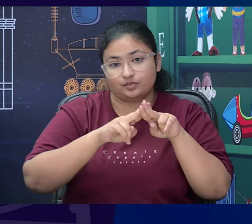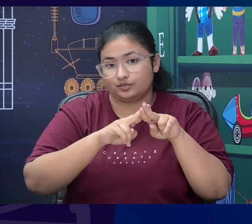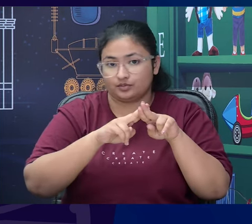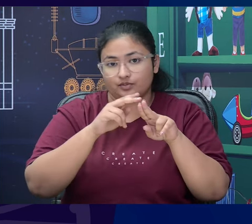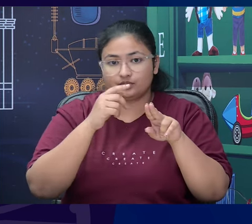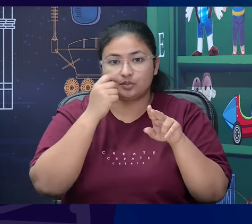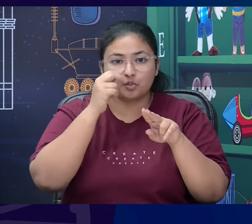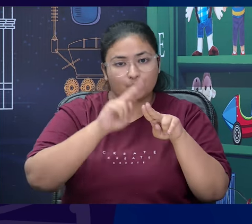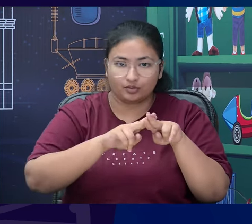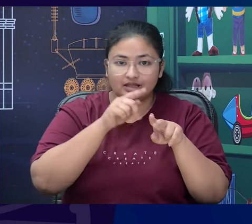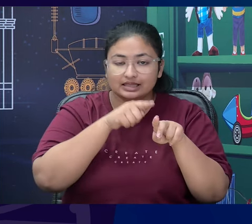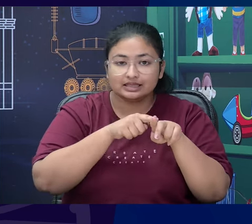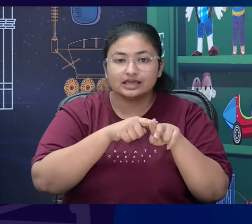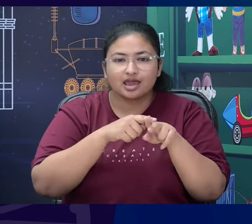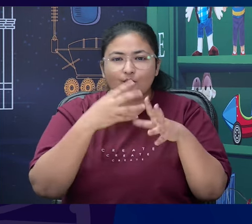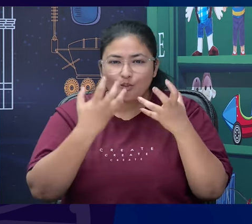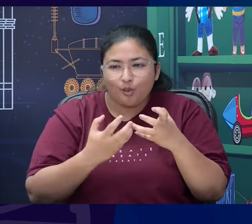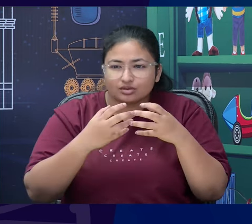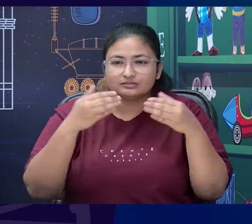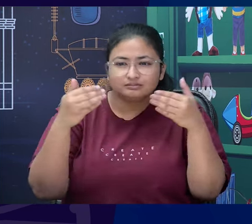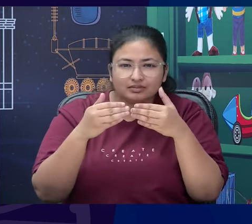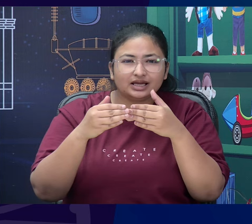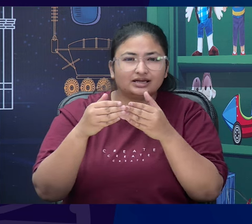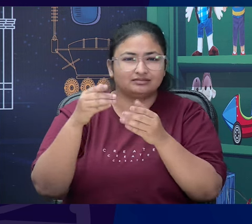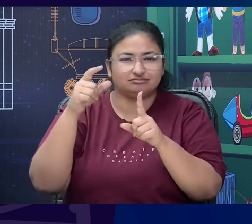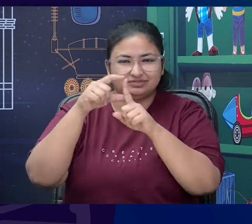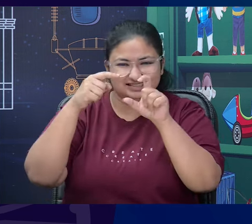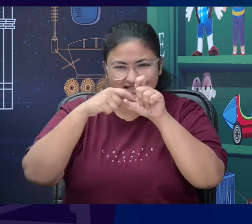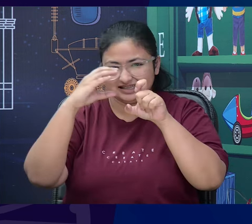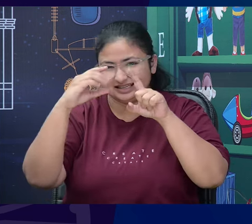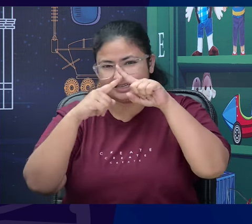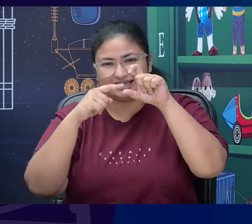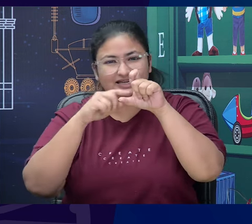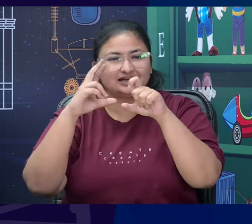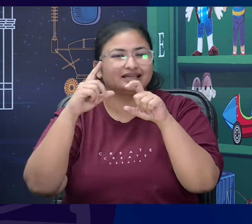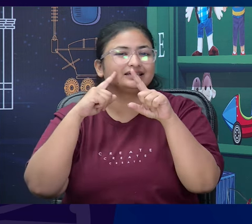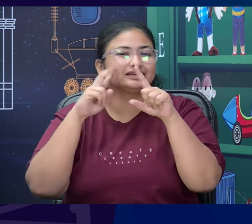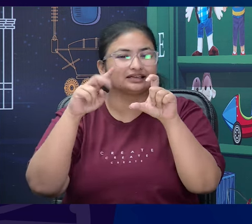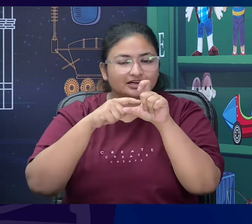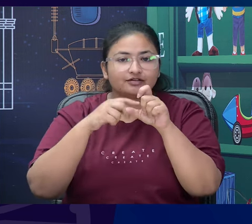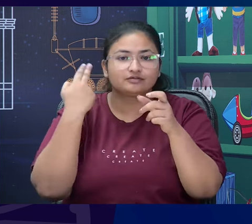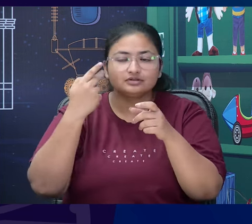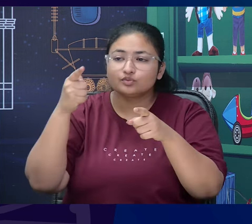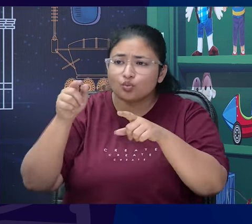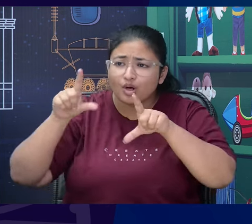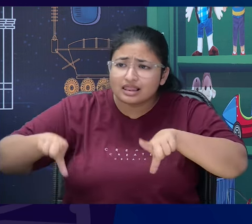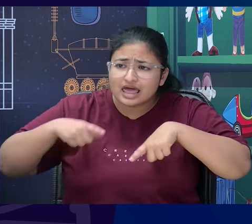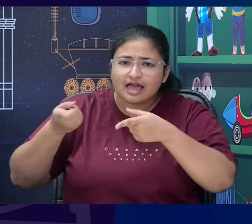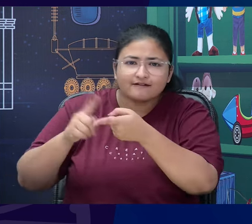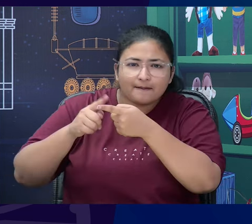He meets Ausubal and is initially disappointed because of the setting and because of Ausubal's